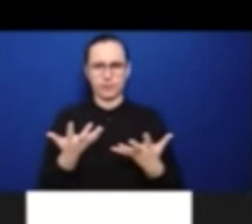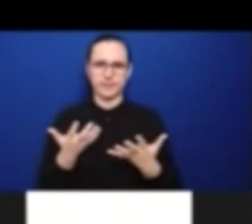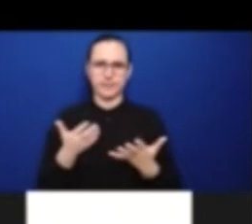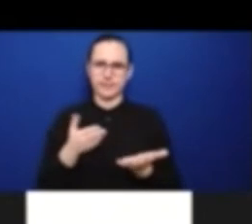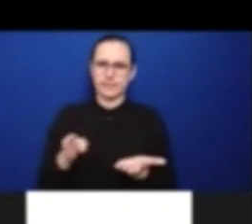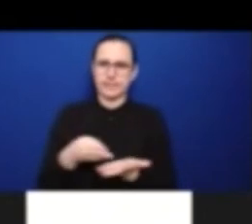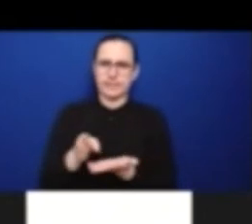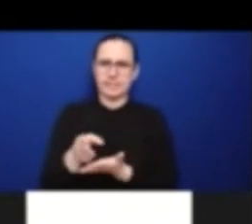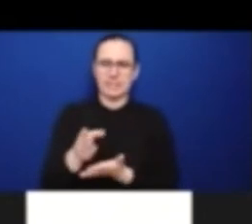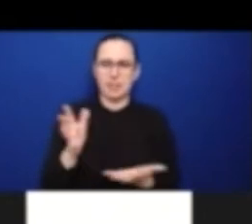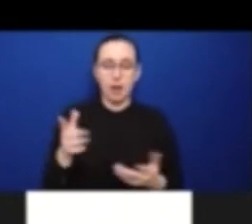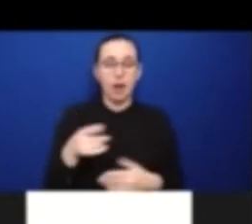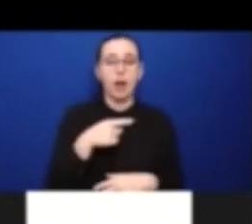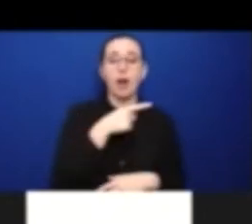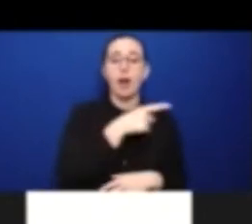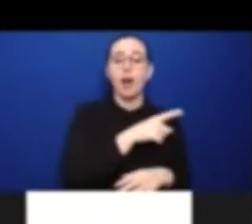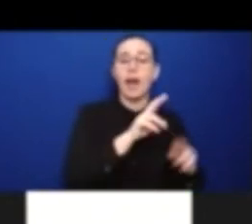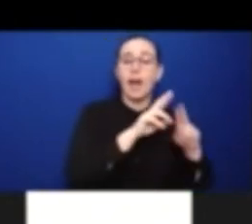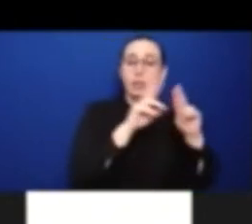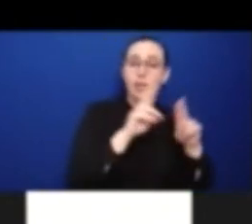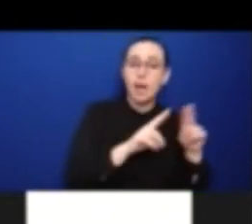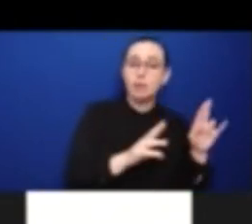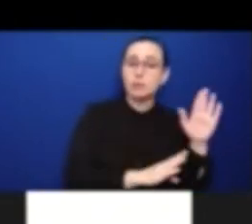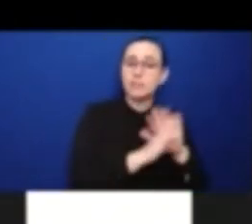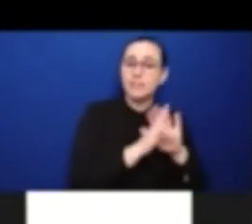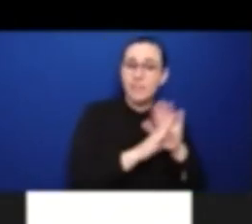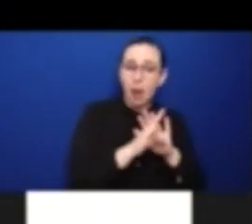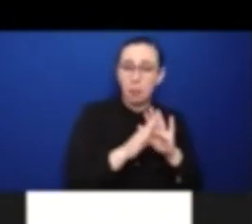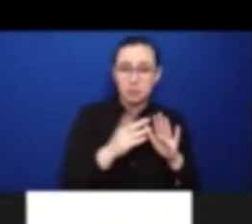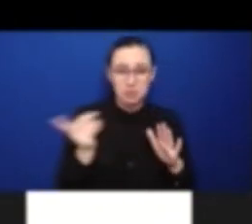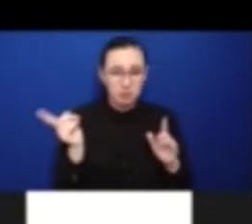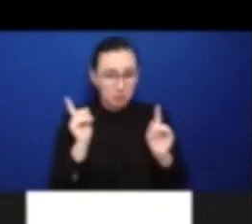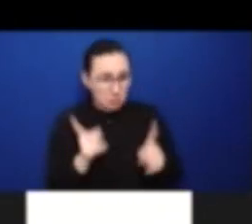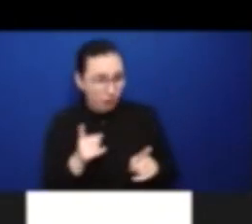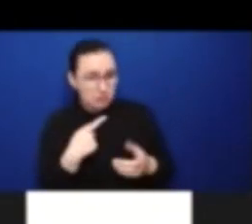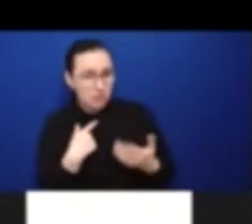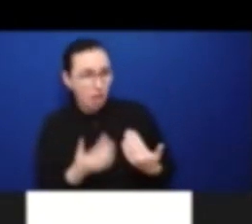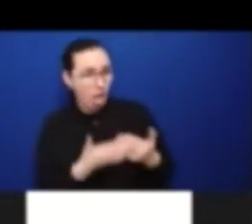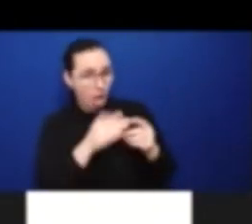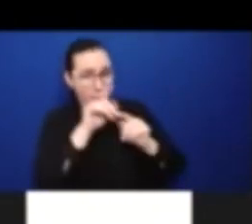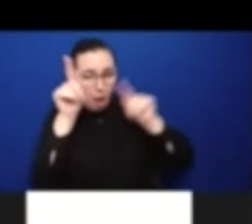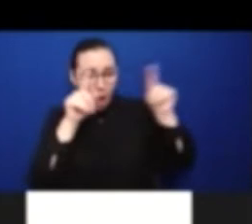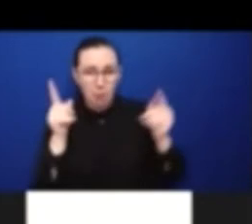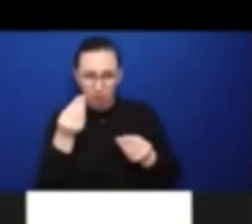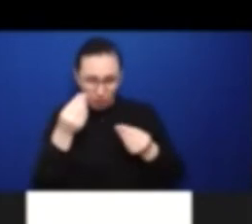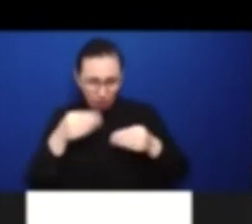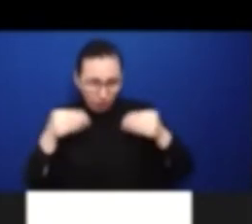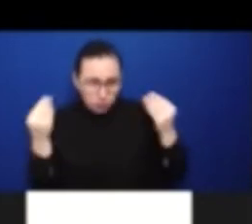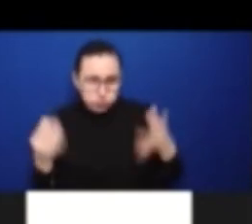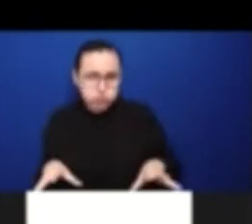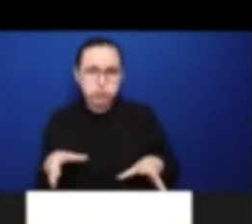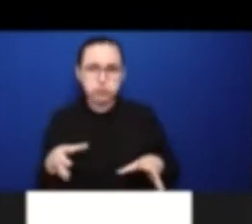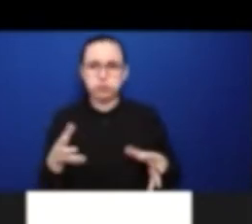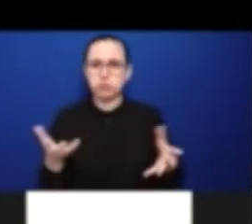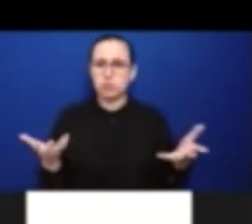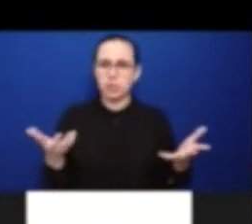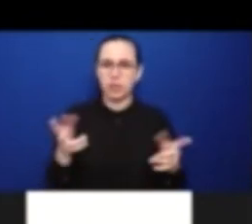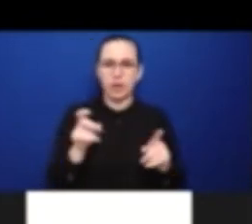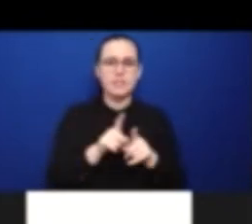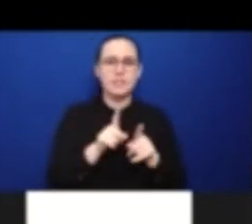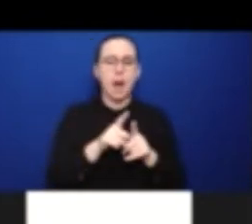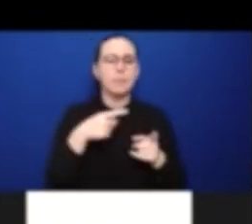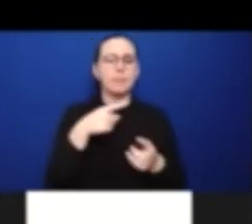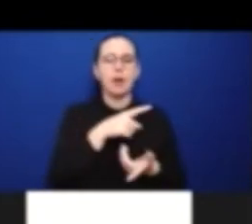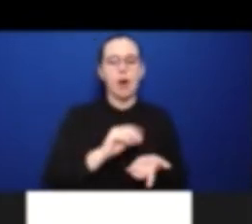It would be a way for the rich Western countries to be asked to give money to developing